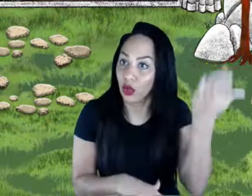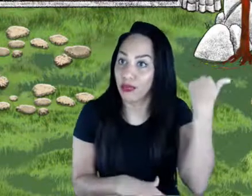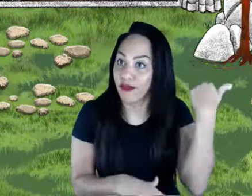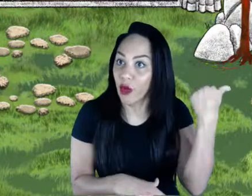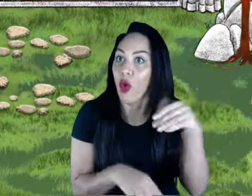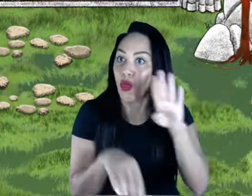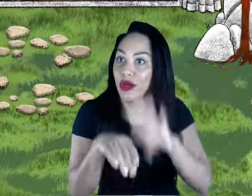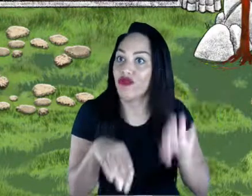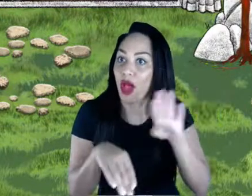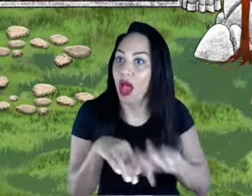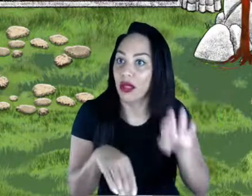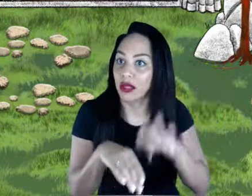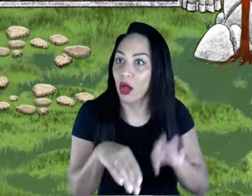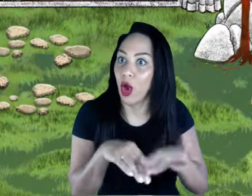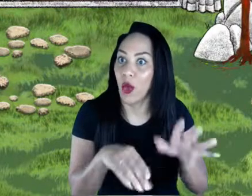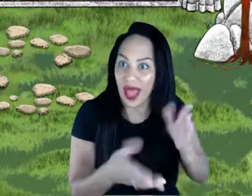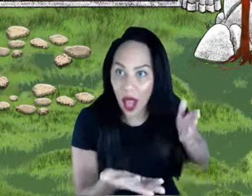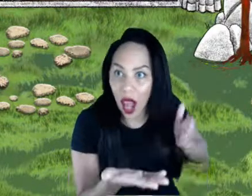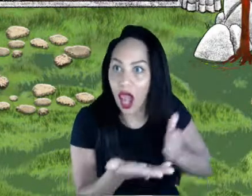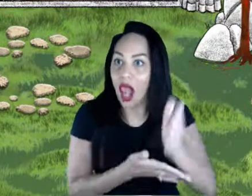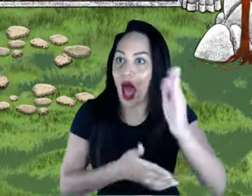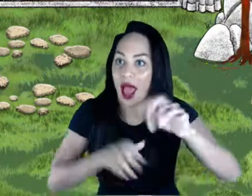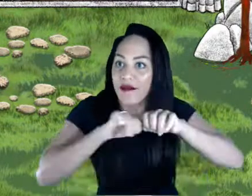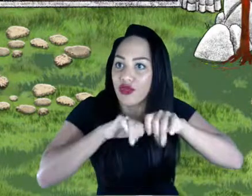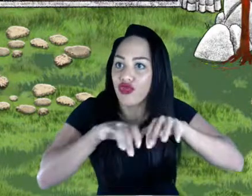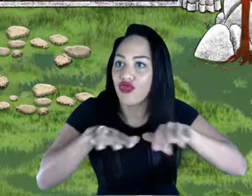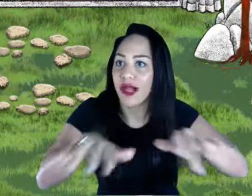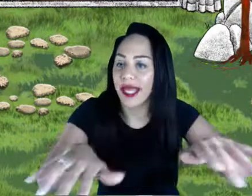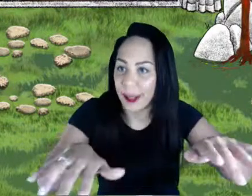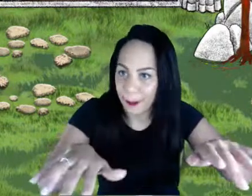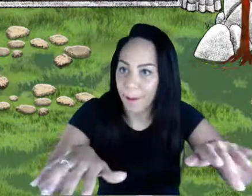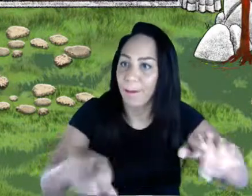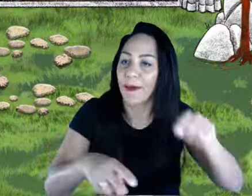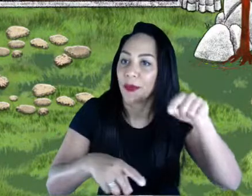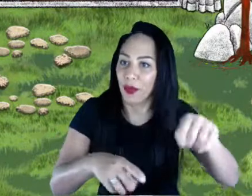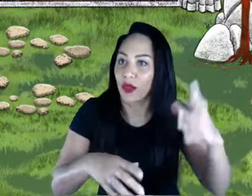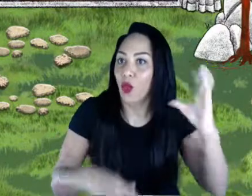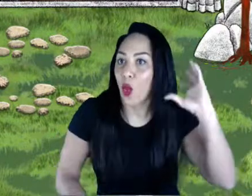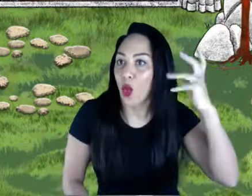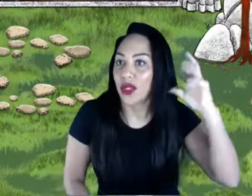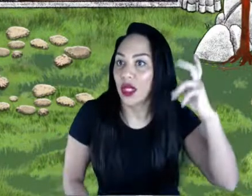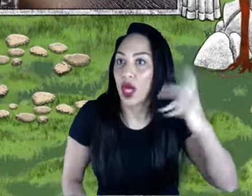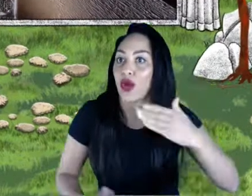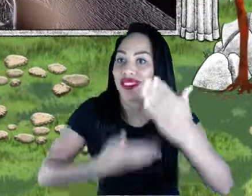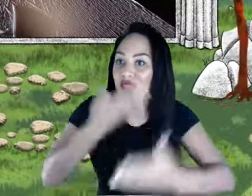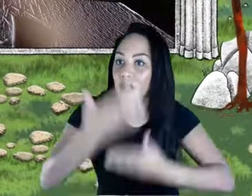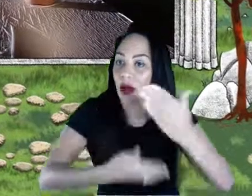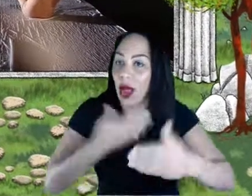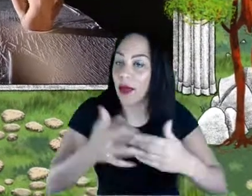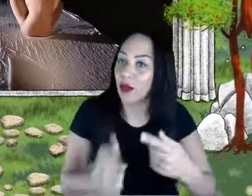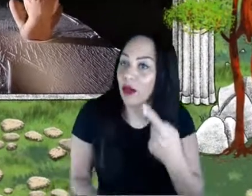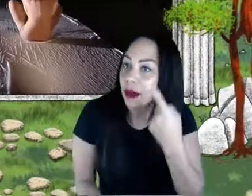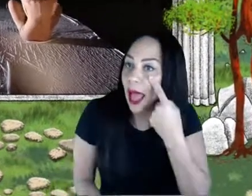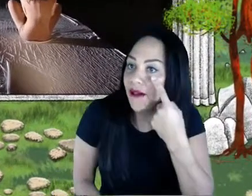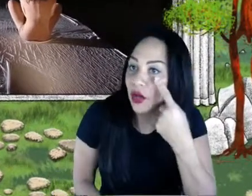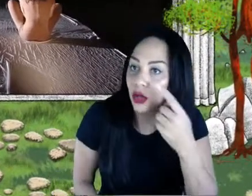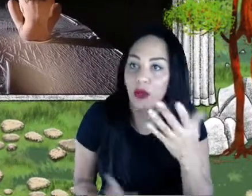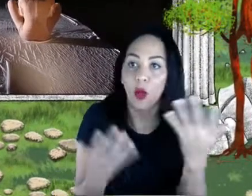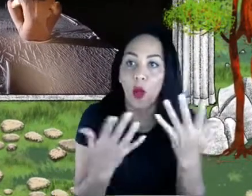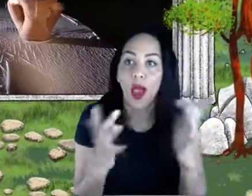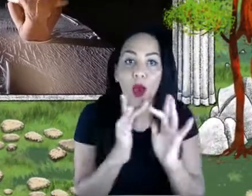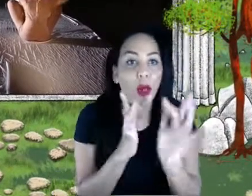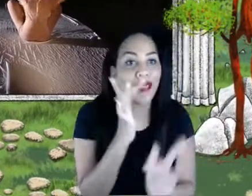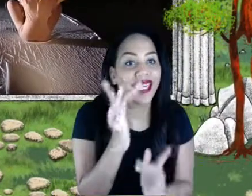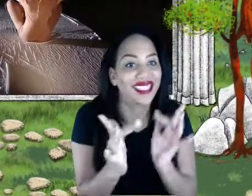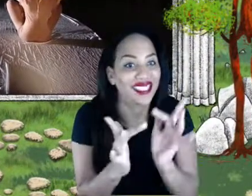described. So there, there is that to watch if you wanted to on the internet. I'll just walk inside so you can see a bit